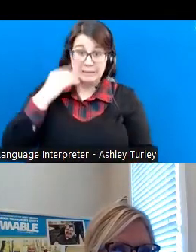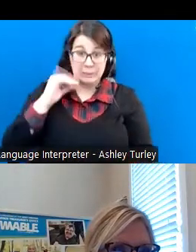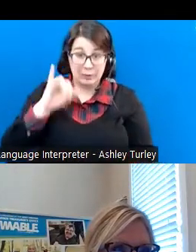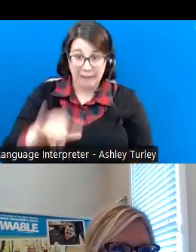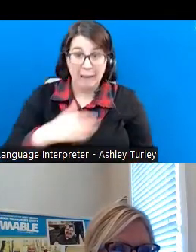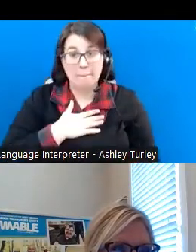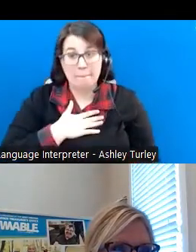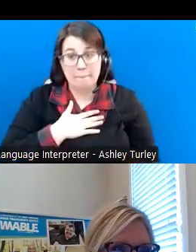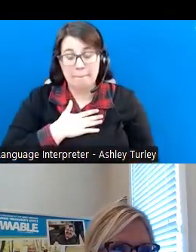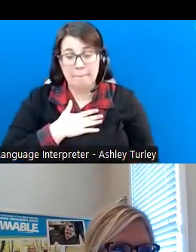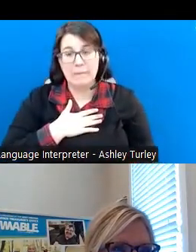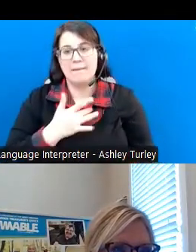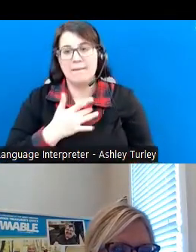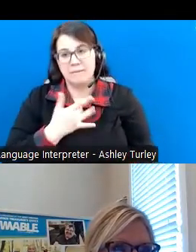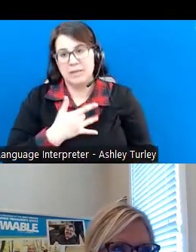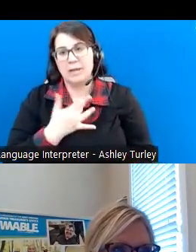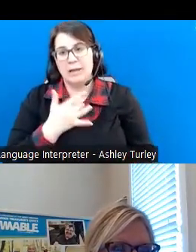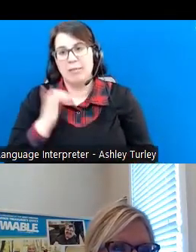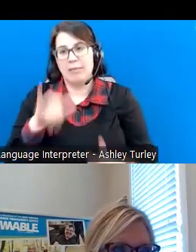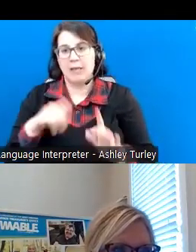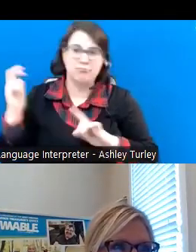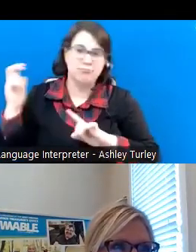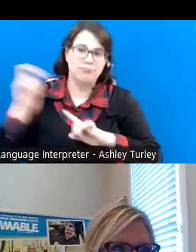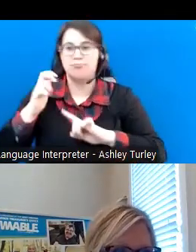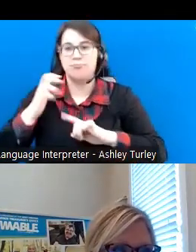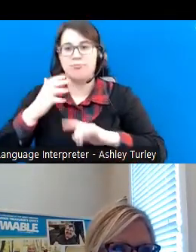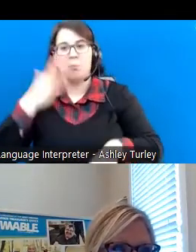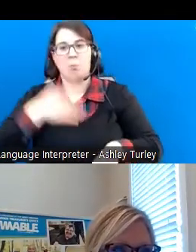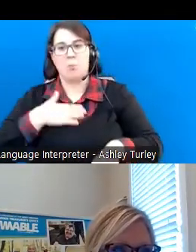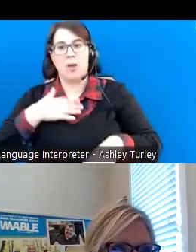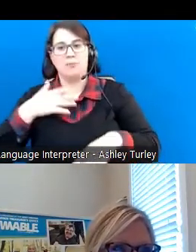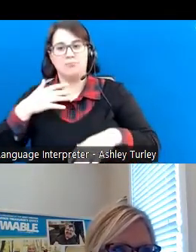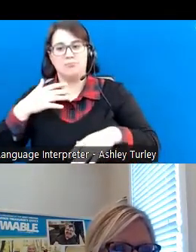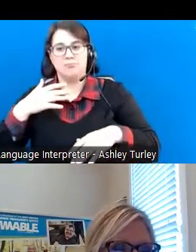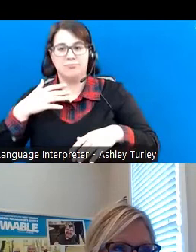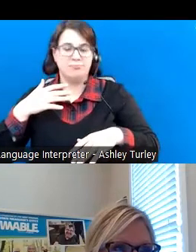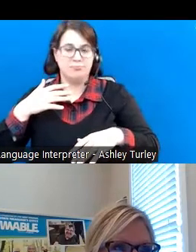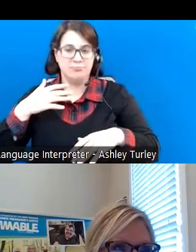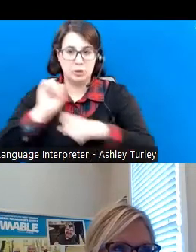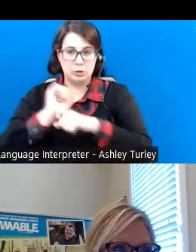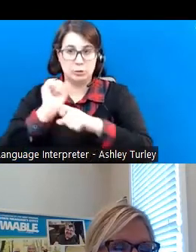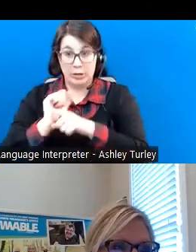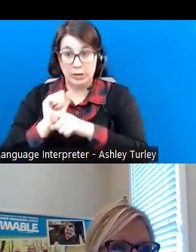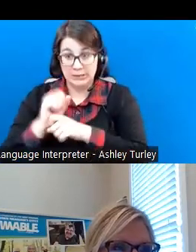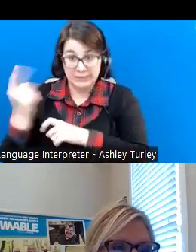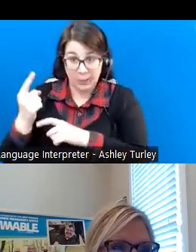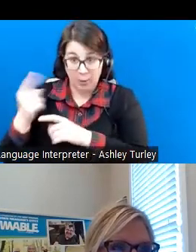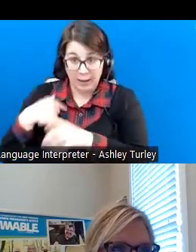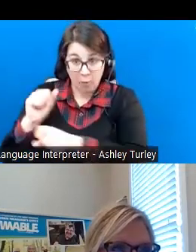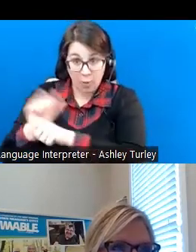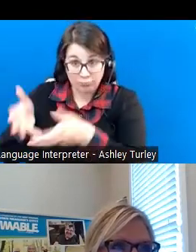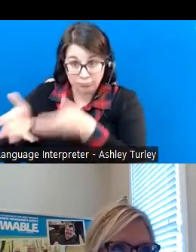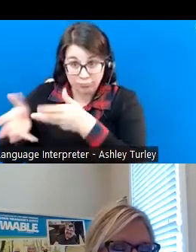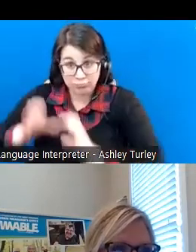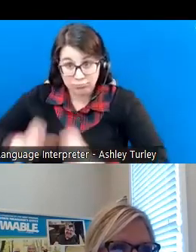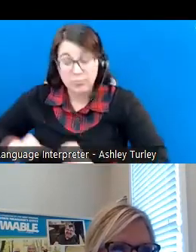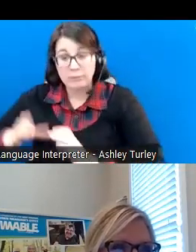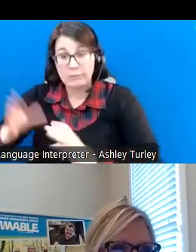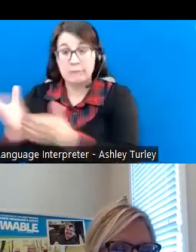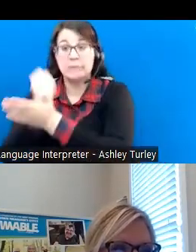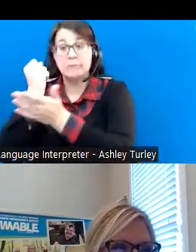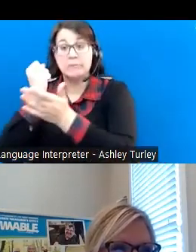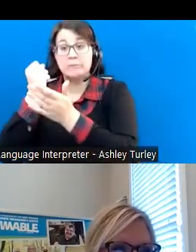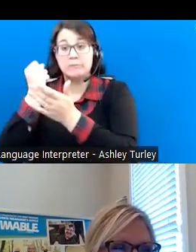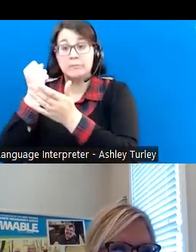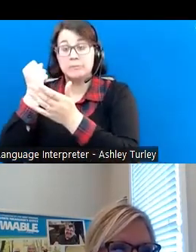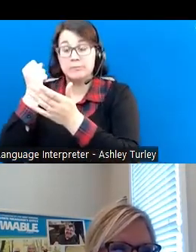So, you know, I feel like that's the top of my career. Once you have someone that you've worked with achieve that award, it's